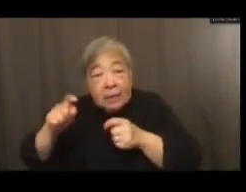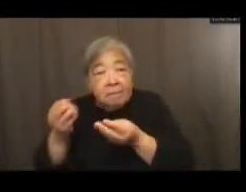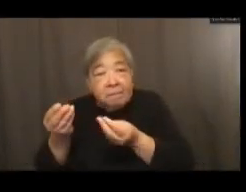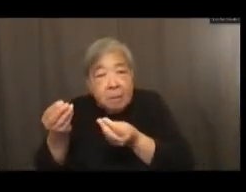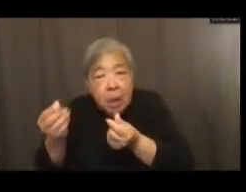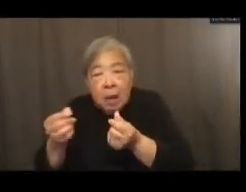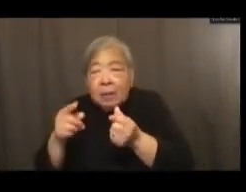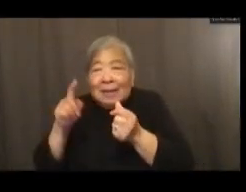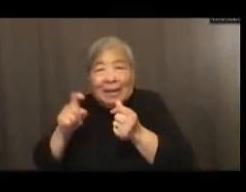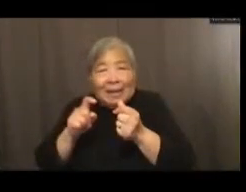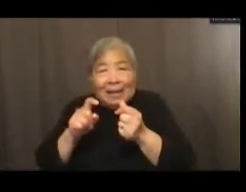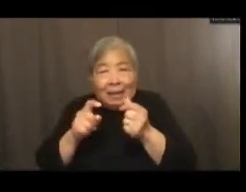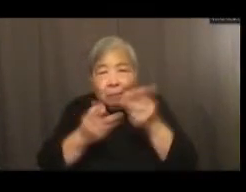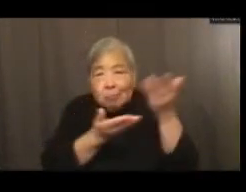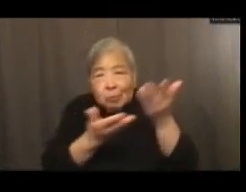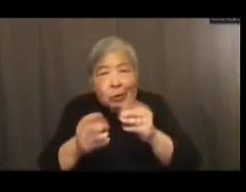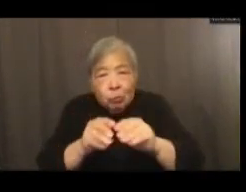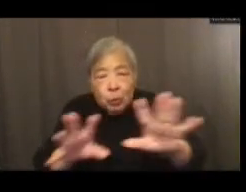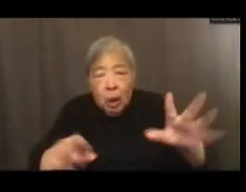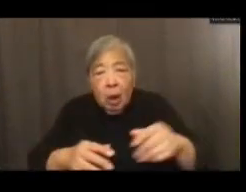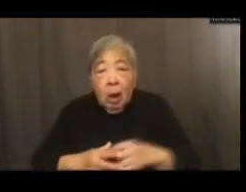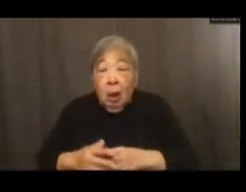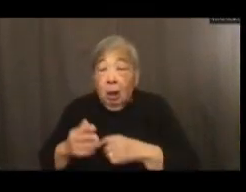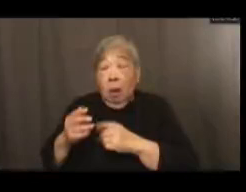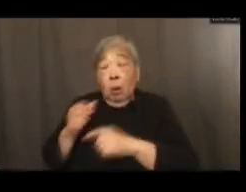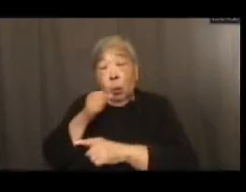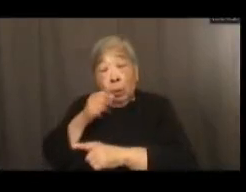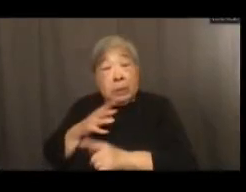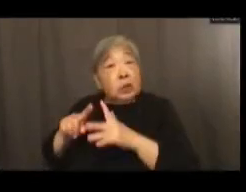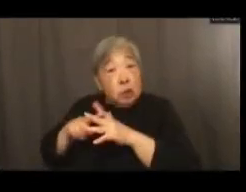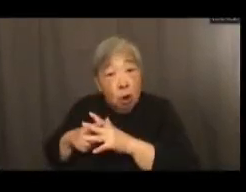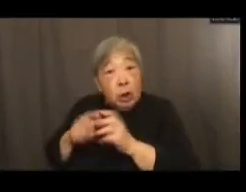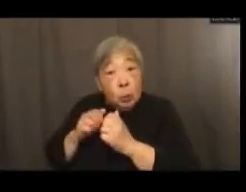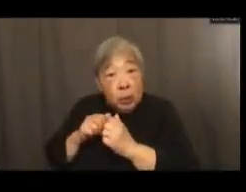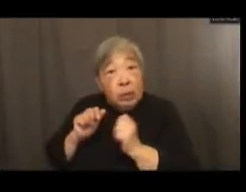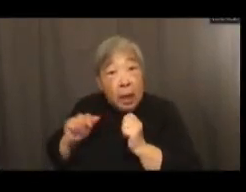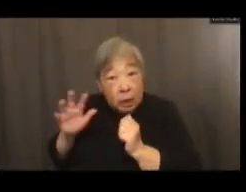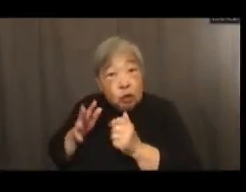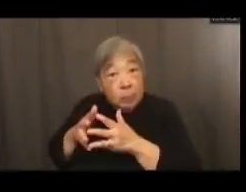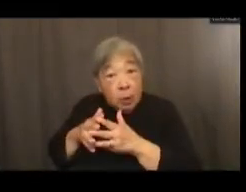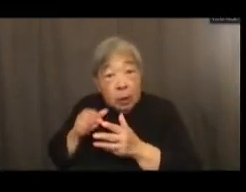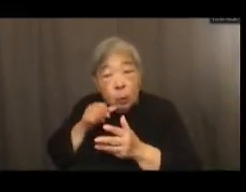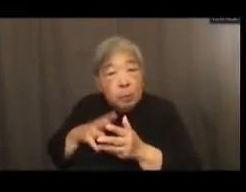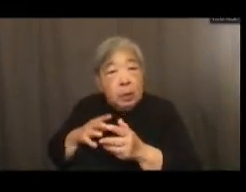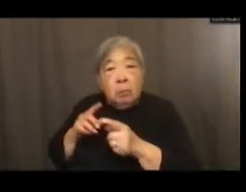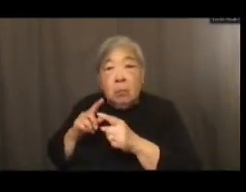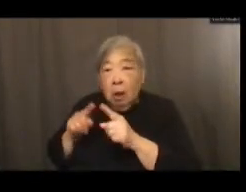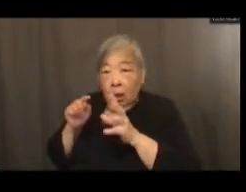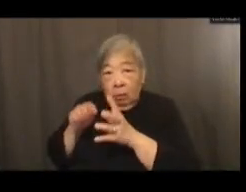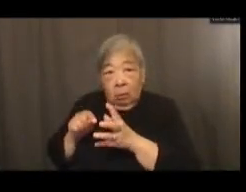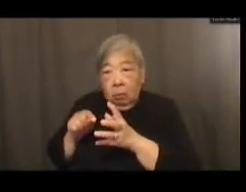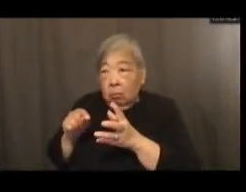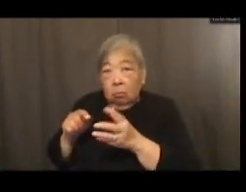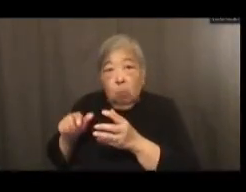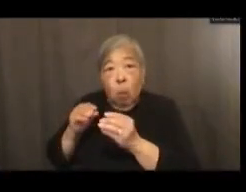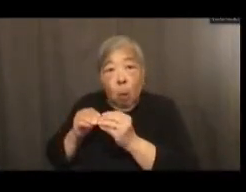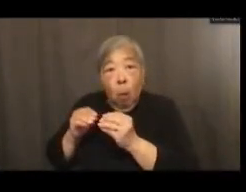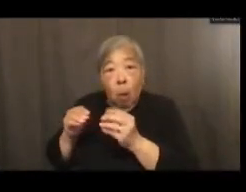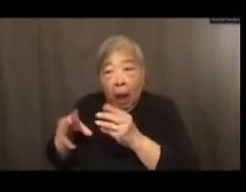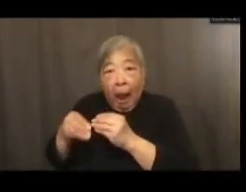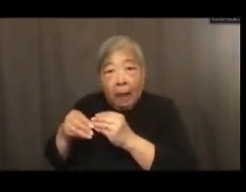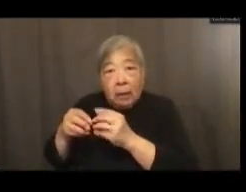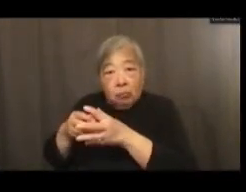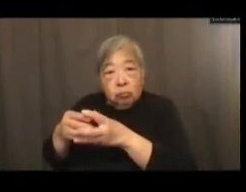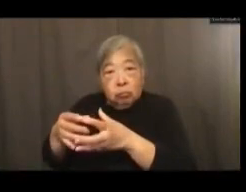distribution systems, and hundreds of mostly women, starting with Asian American women, but really progressing from there to thousands of people created